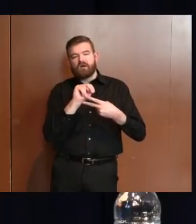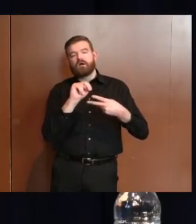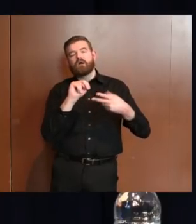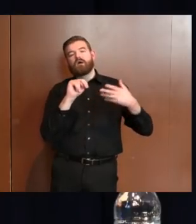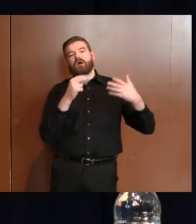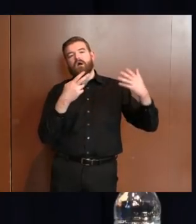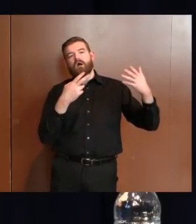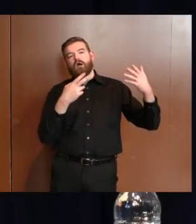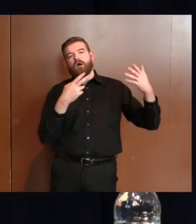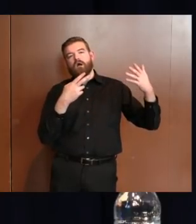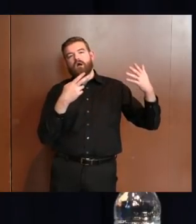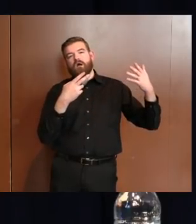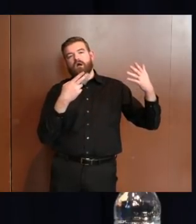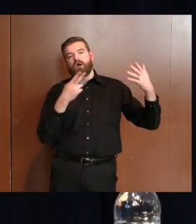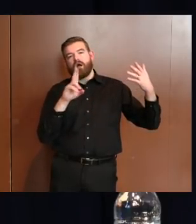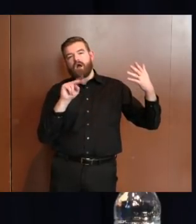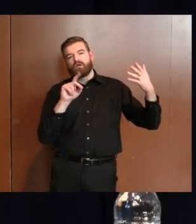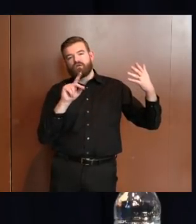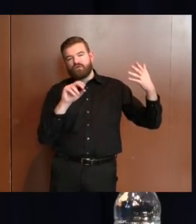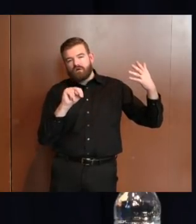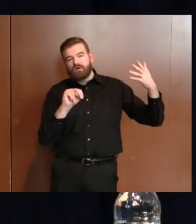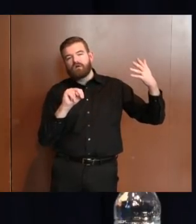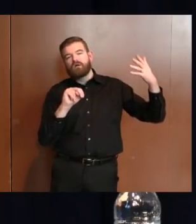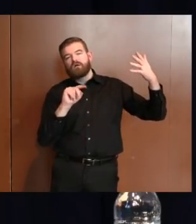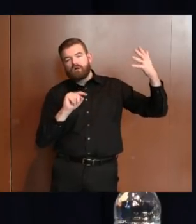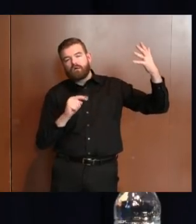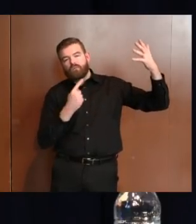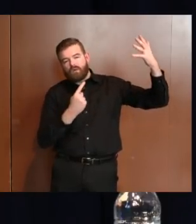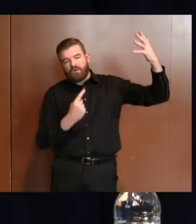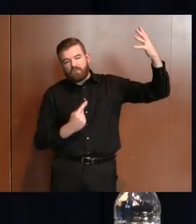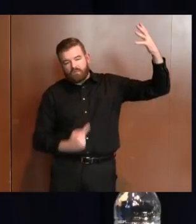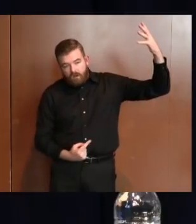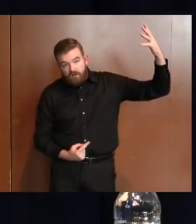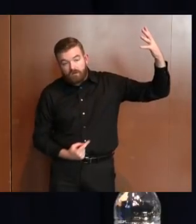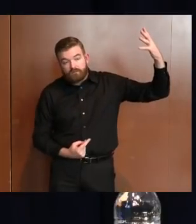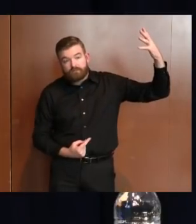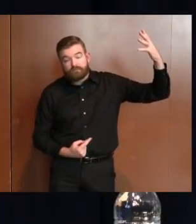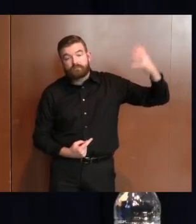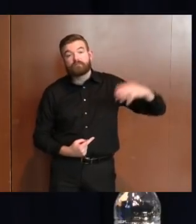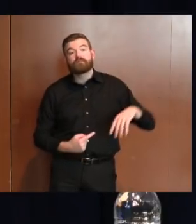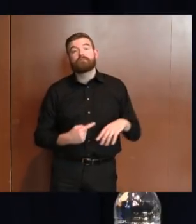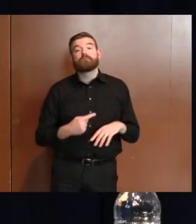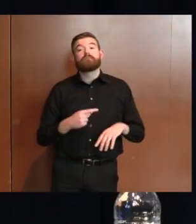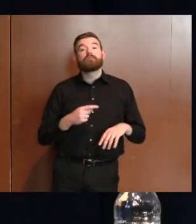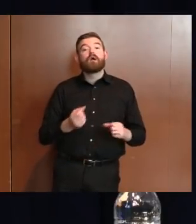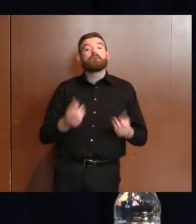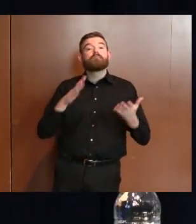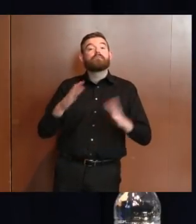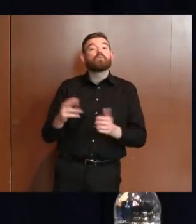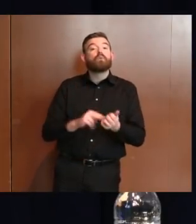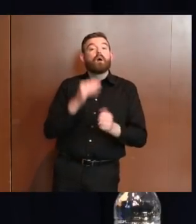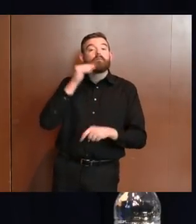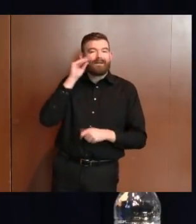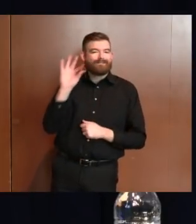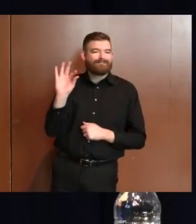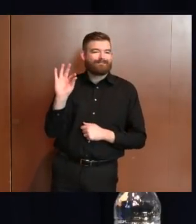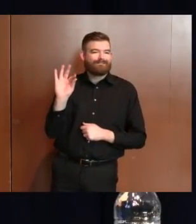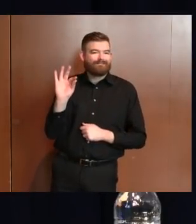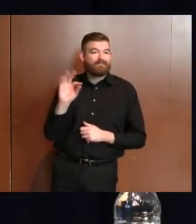9 of these new deaths were residents of long-term care facilities. So we now have